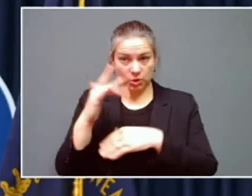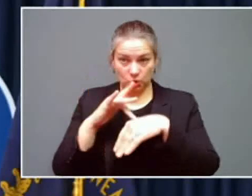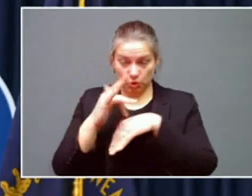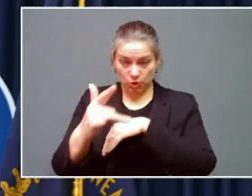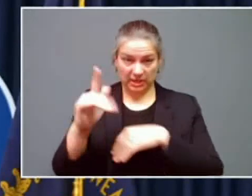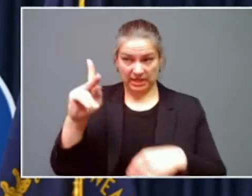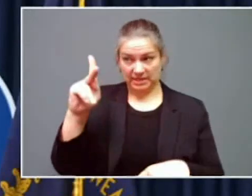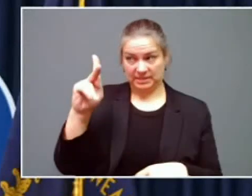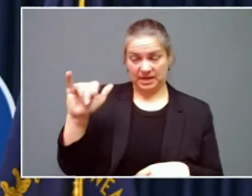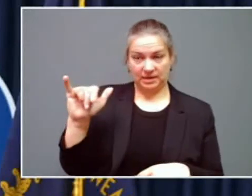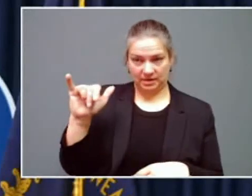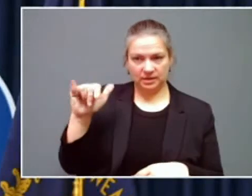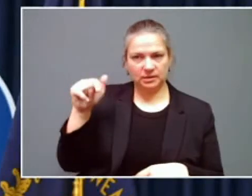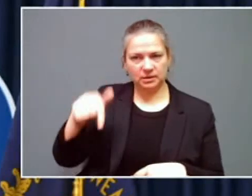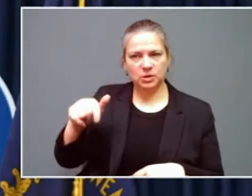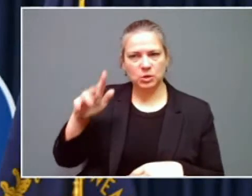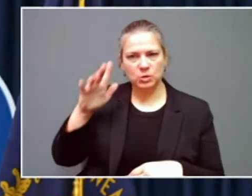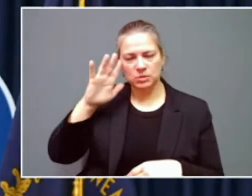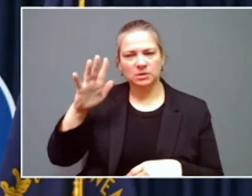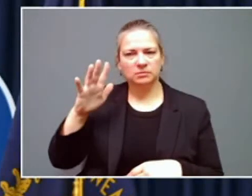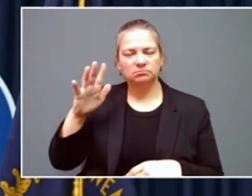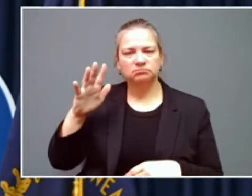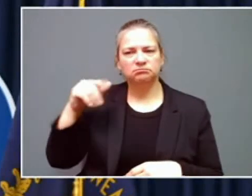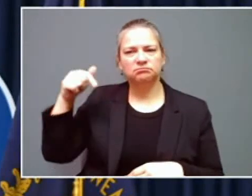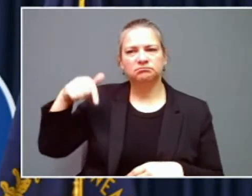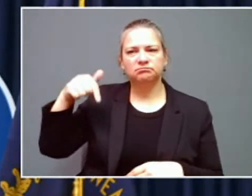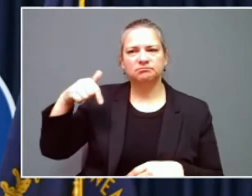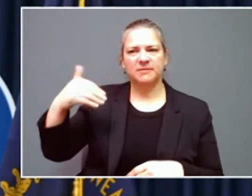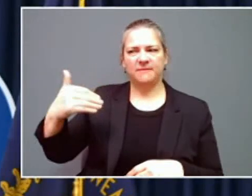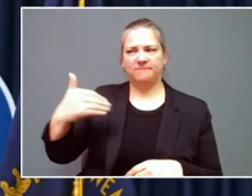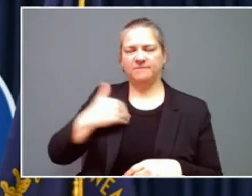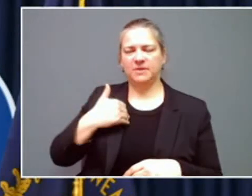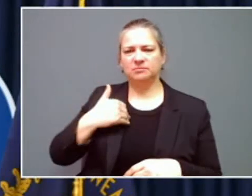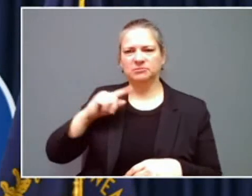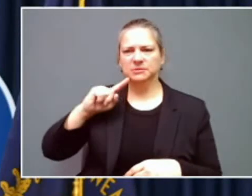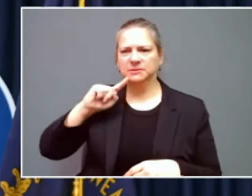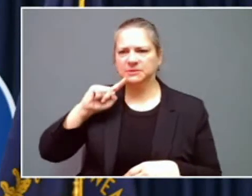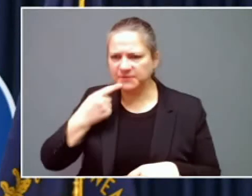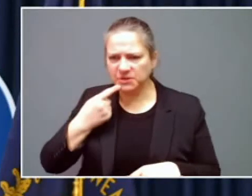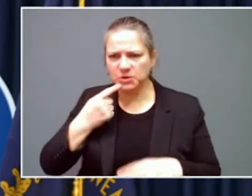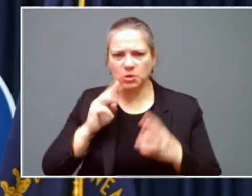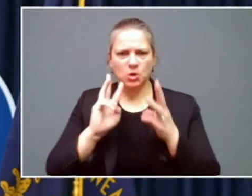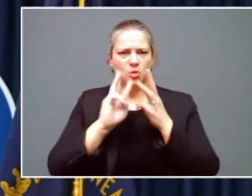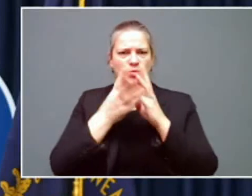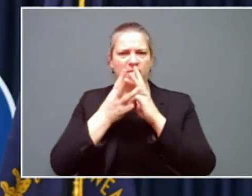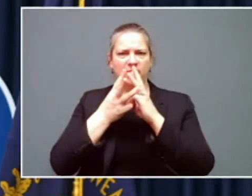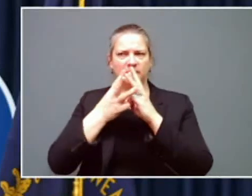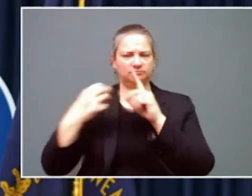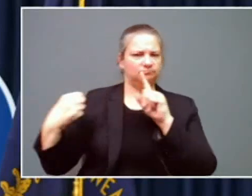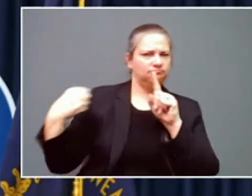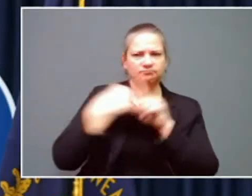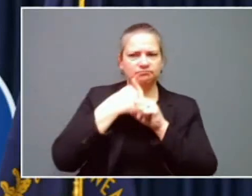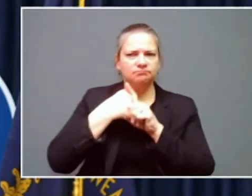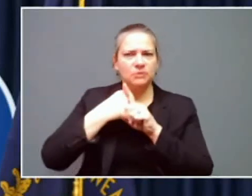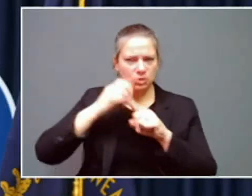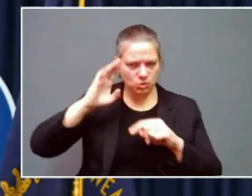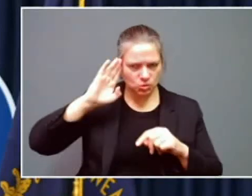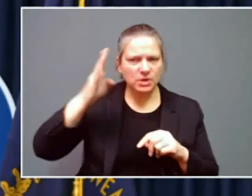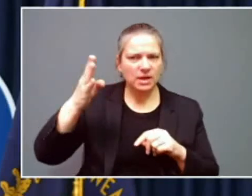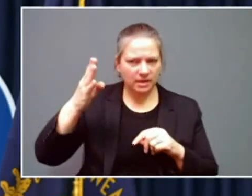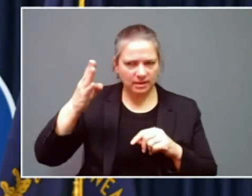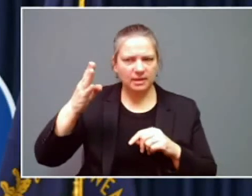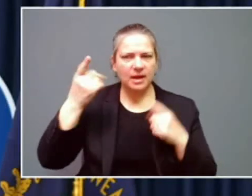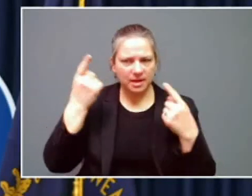going to experience what we believe will be a severe weather event that is going to be dangerous to extremely